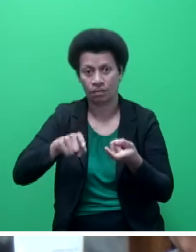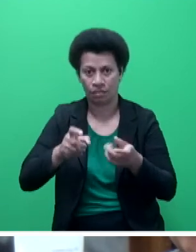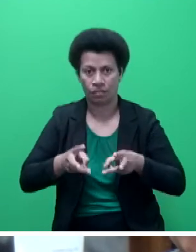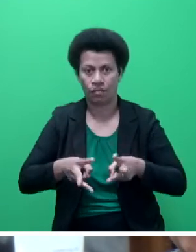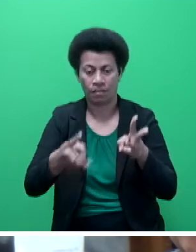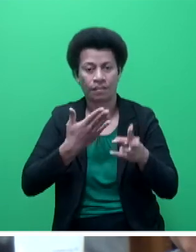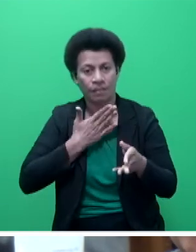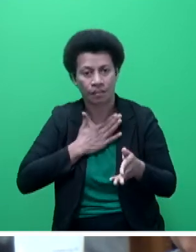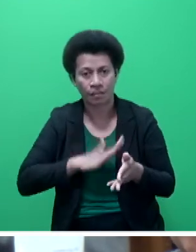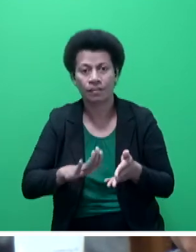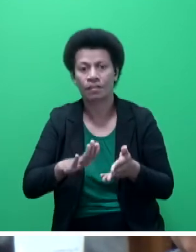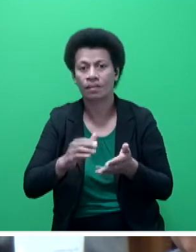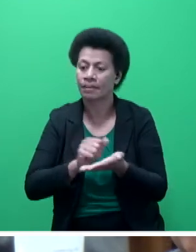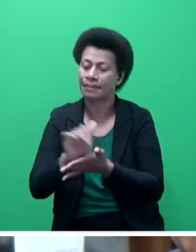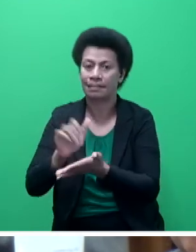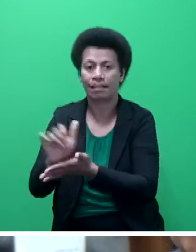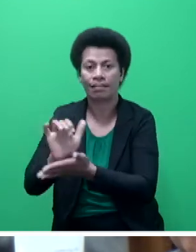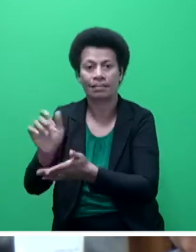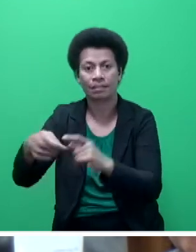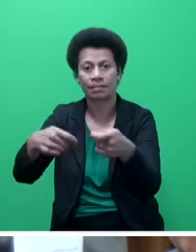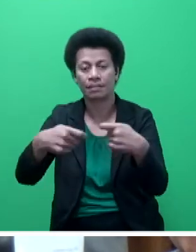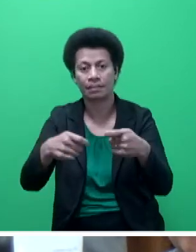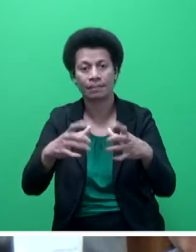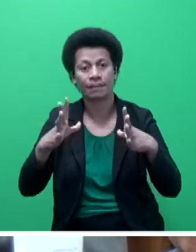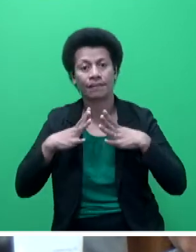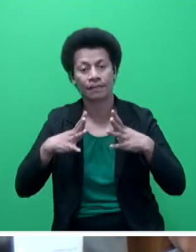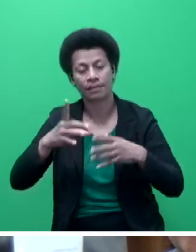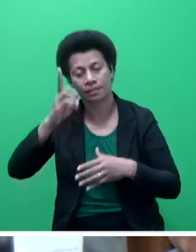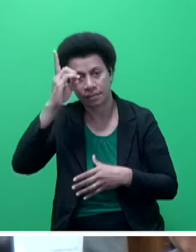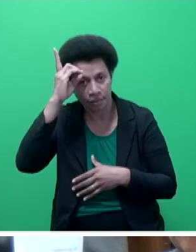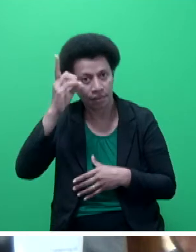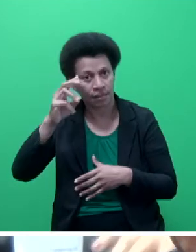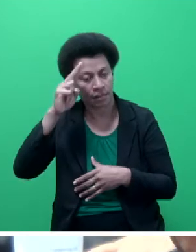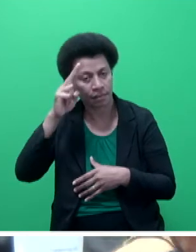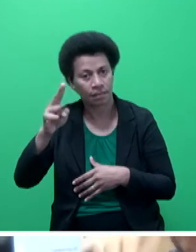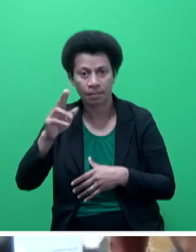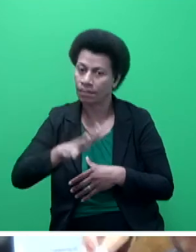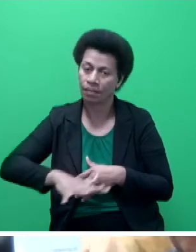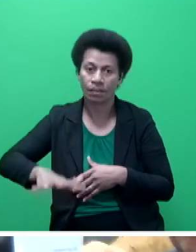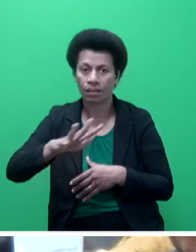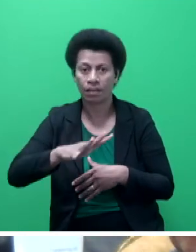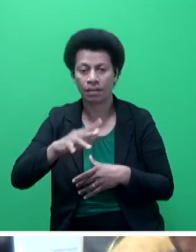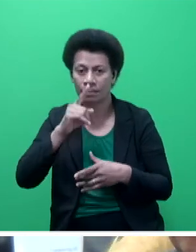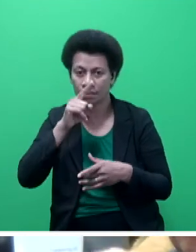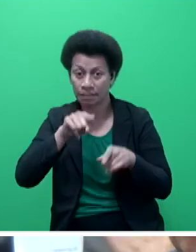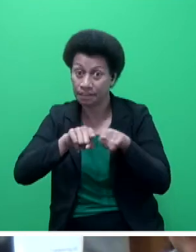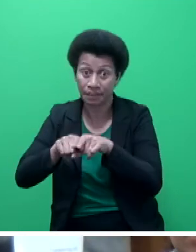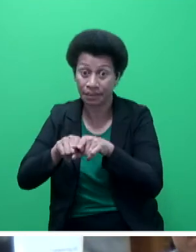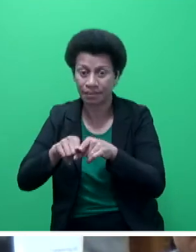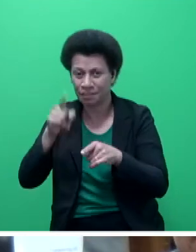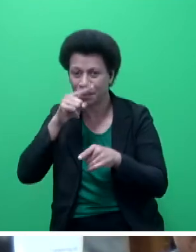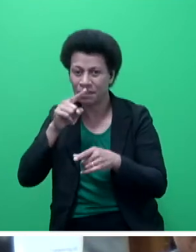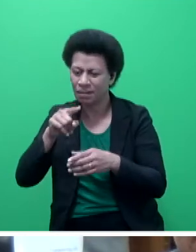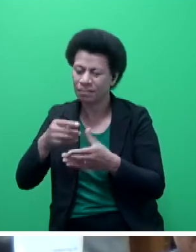will get more for the produce, and providing free education, Mr Speaker, all of this lifts up people out of poverty, creates